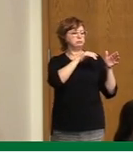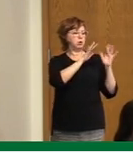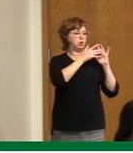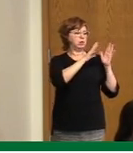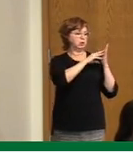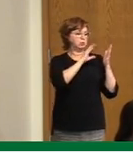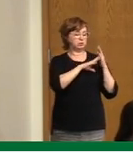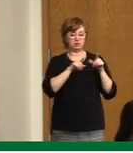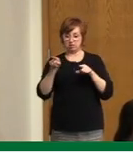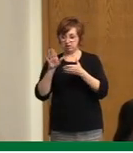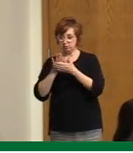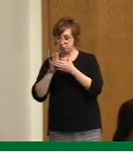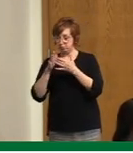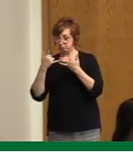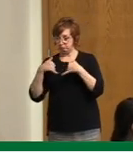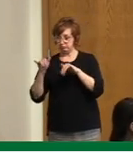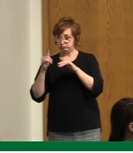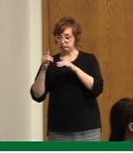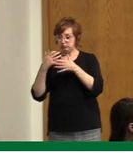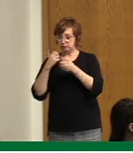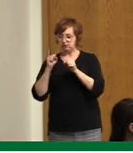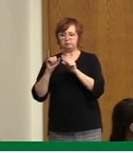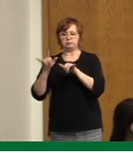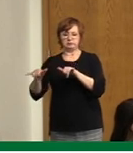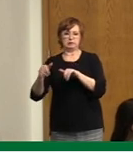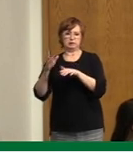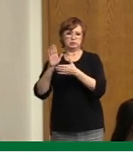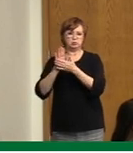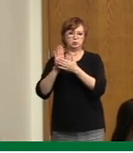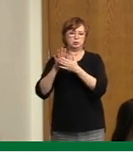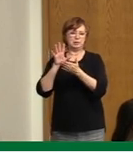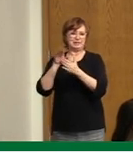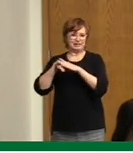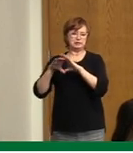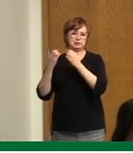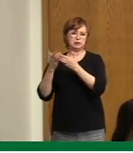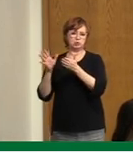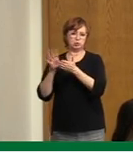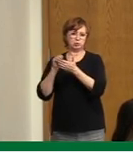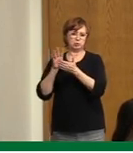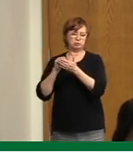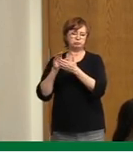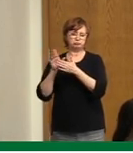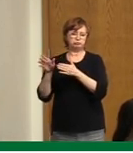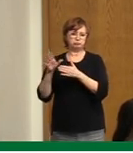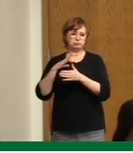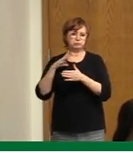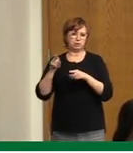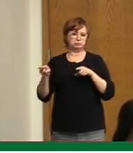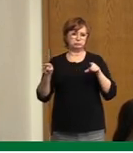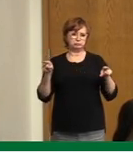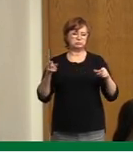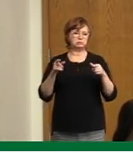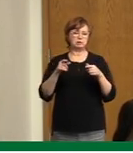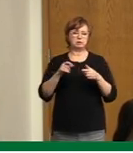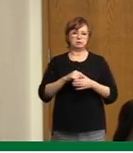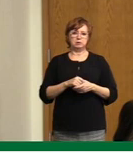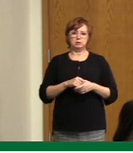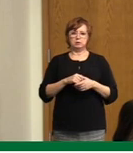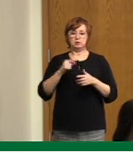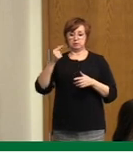role, I think the government, including the Ministry of Health and Ministry of Education, I think is fully supporting school divisions to make whatever,